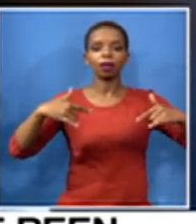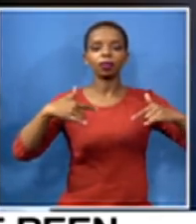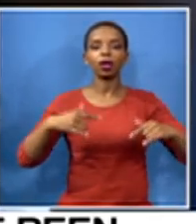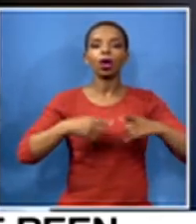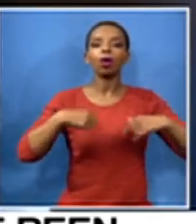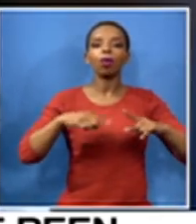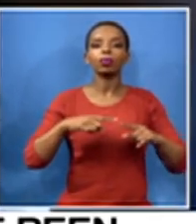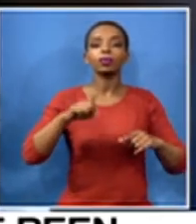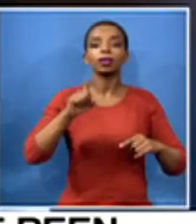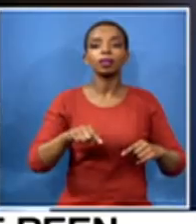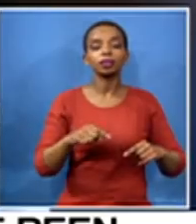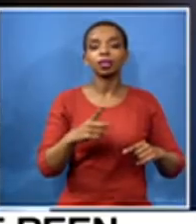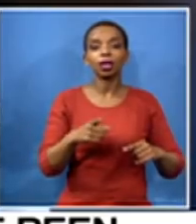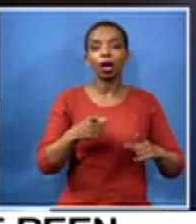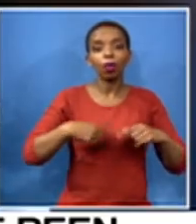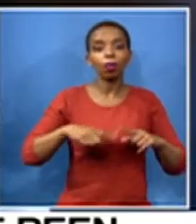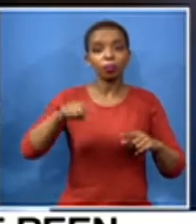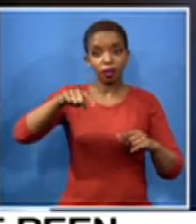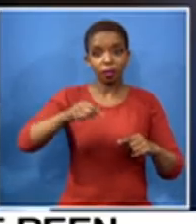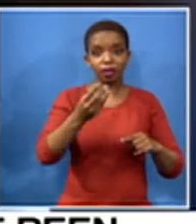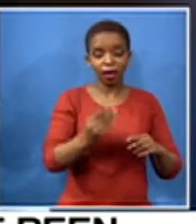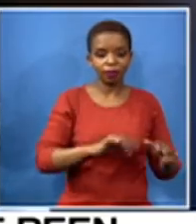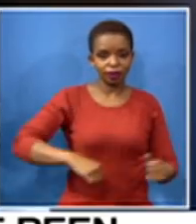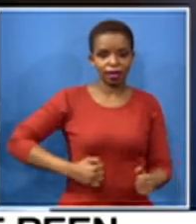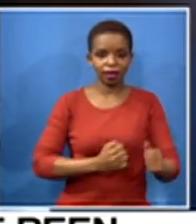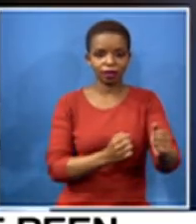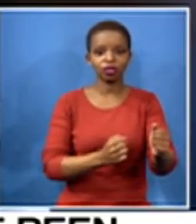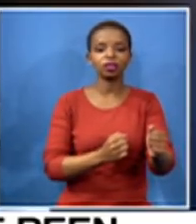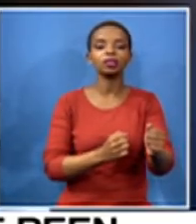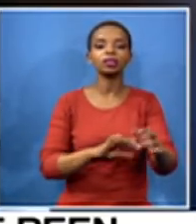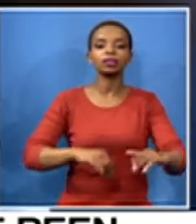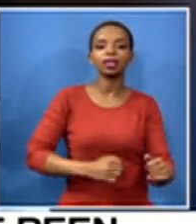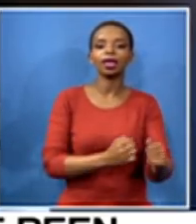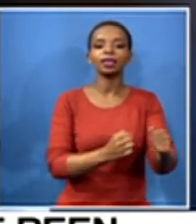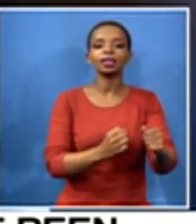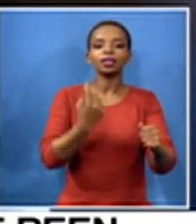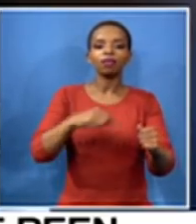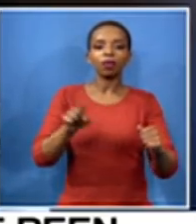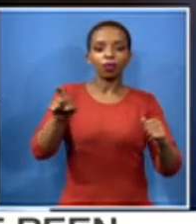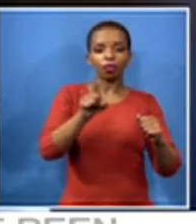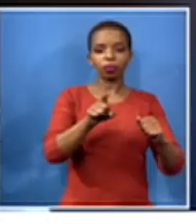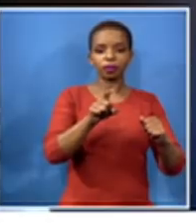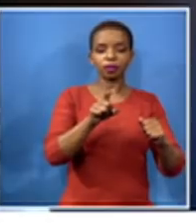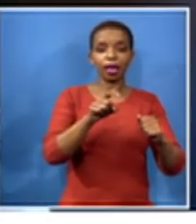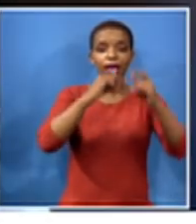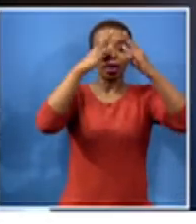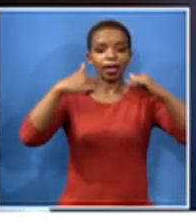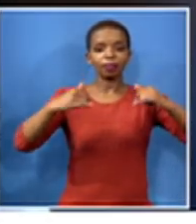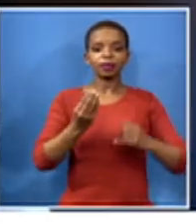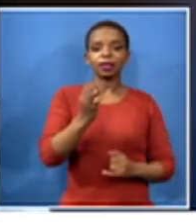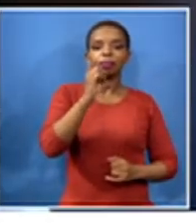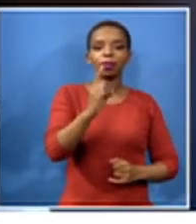negotiate it and we must have a strategy of those camps number one before those kids